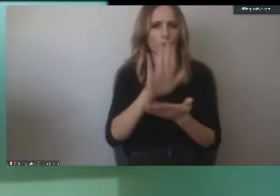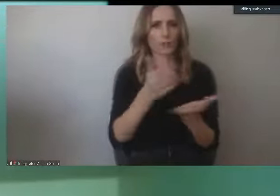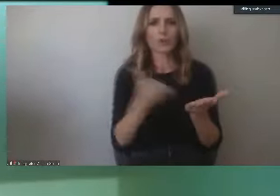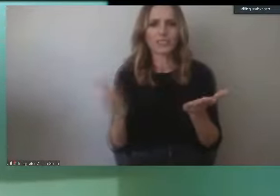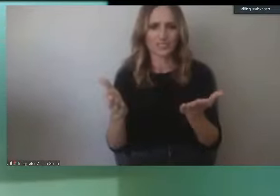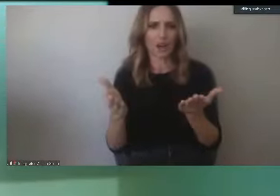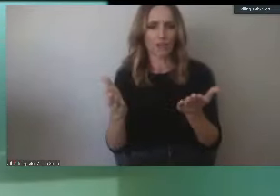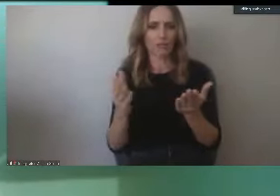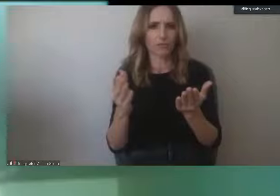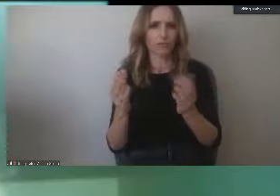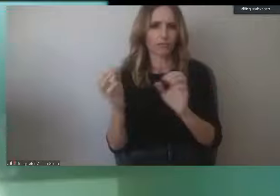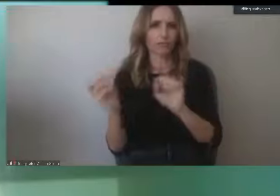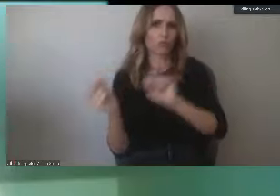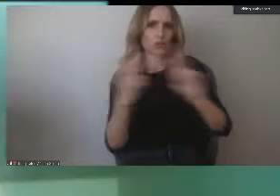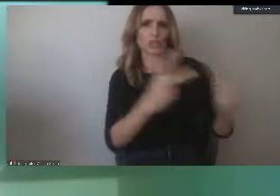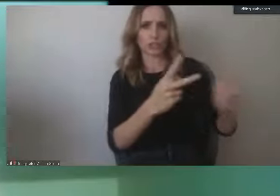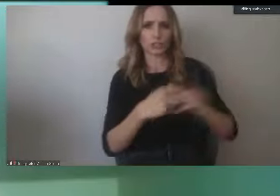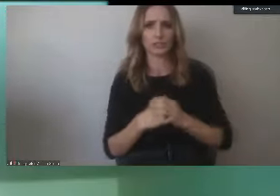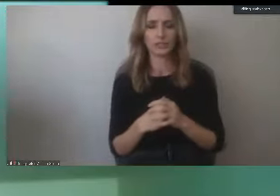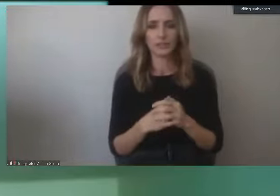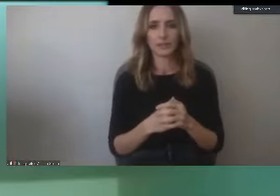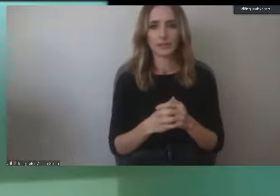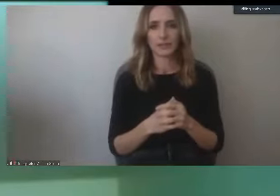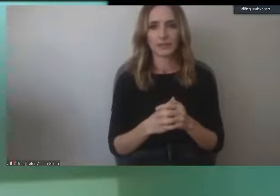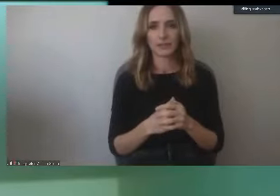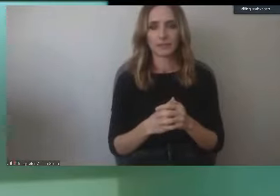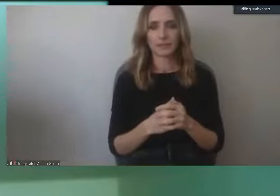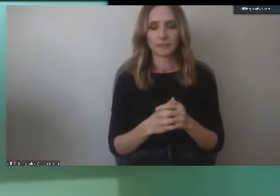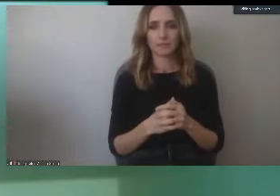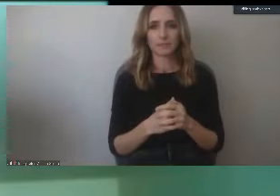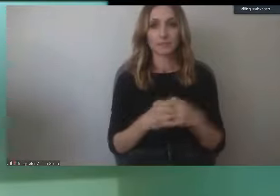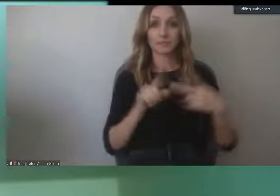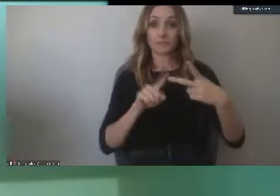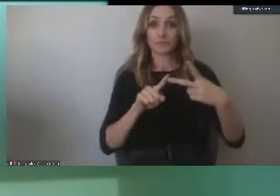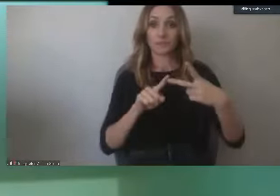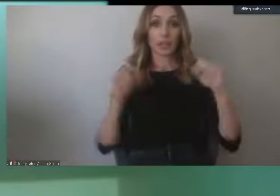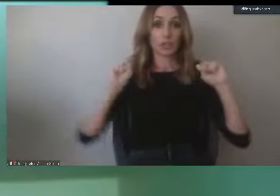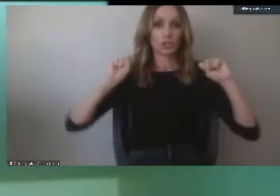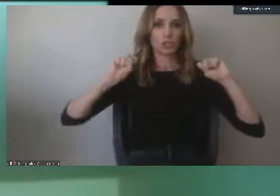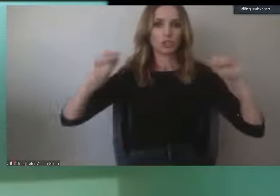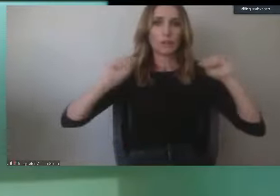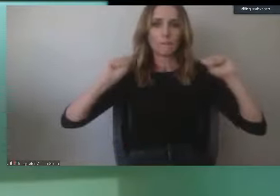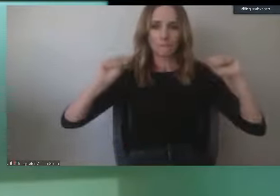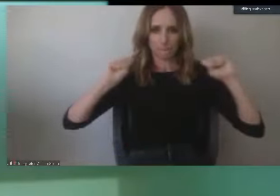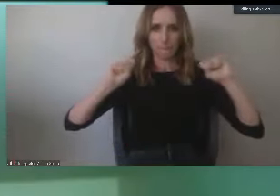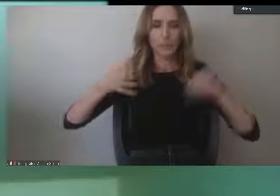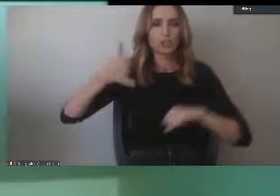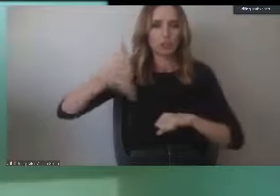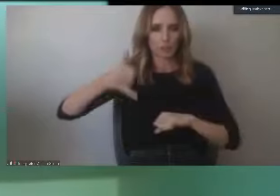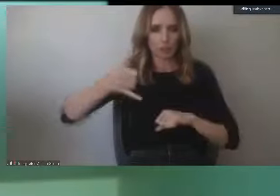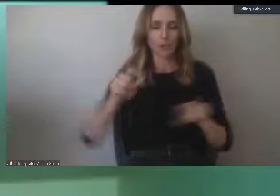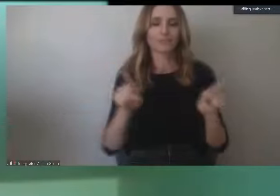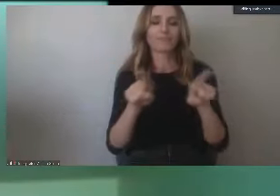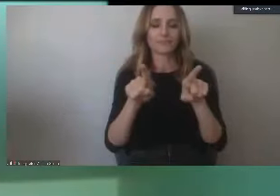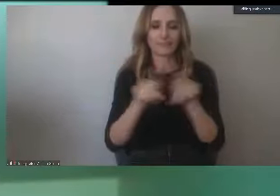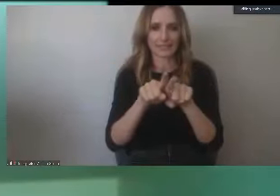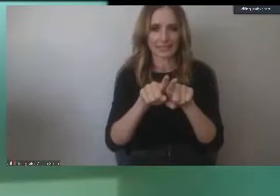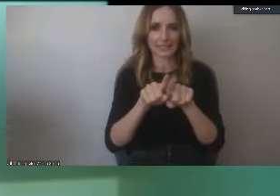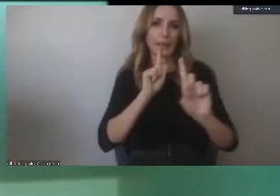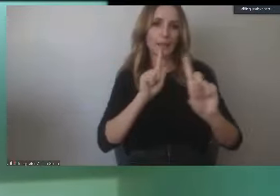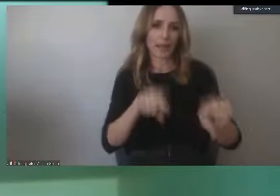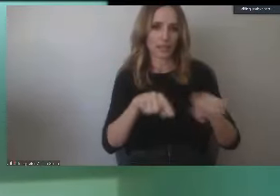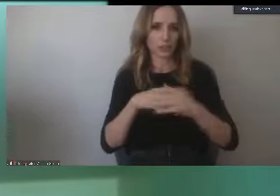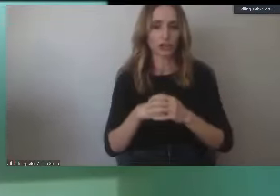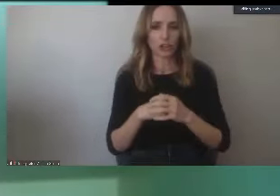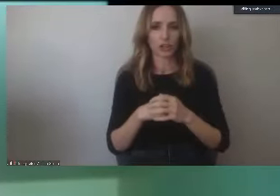were not intending to throw it away. And in regards to gym locker, it's basically the same answer. Please work with your faculty